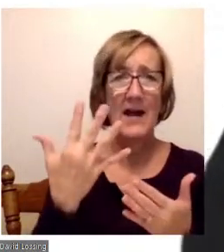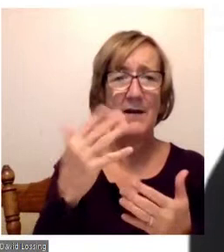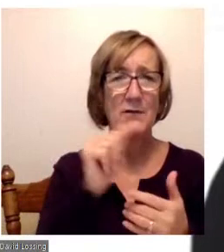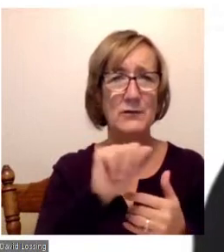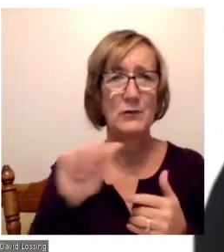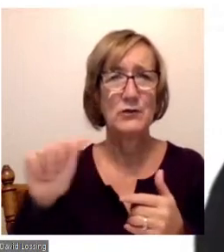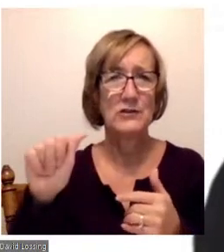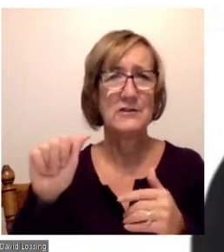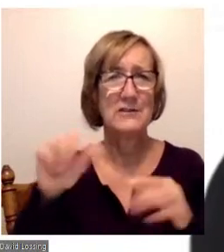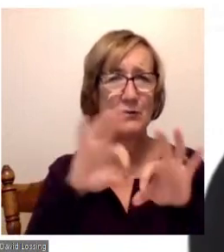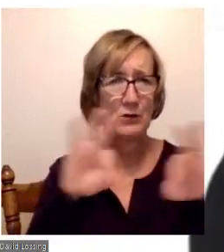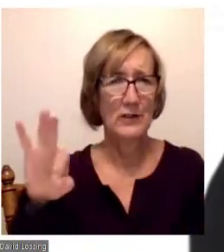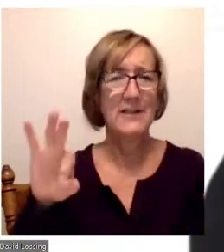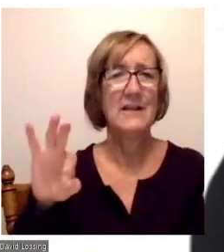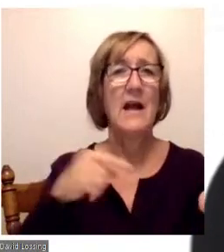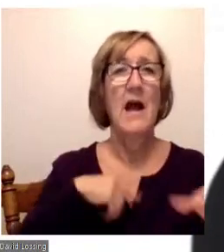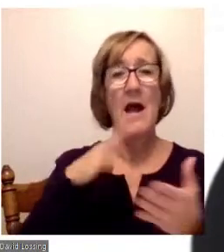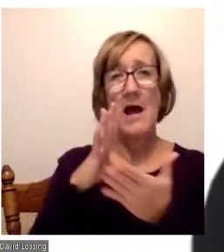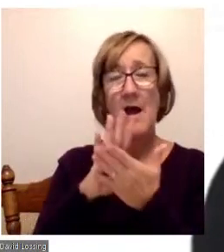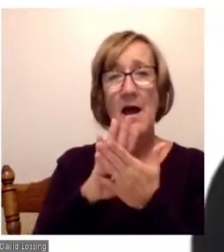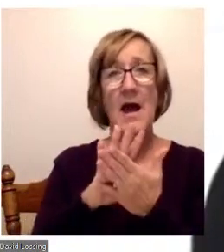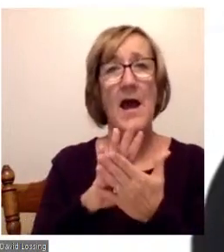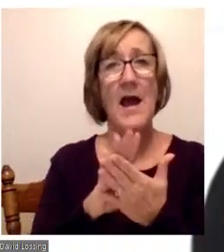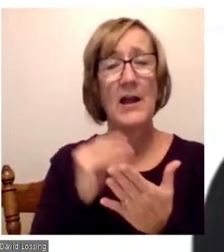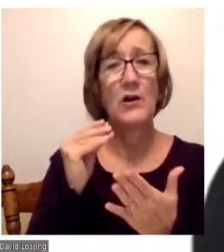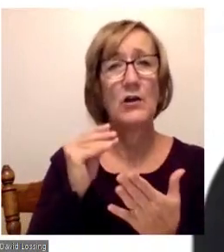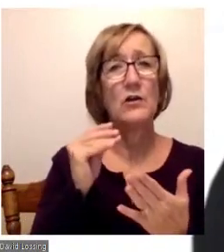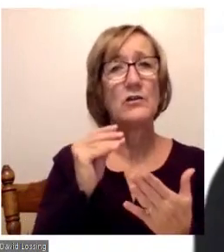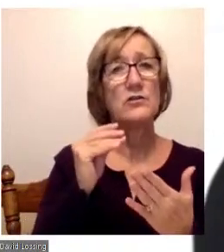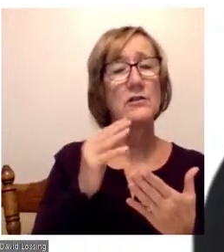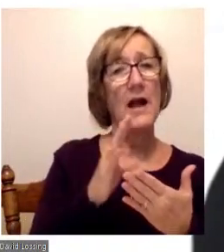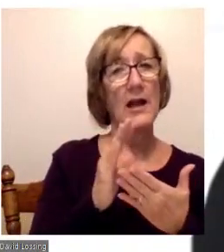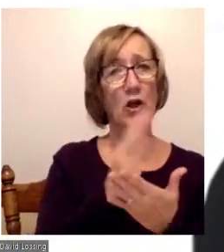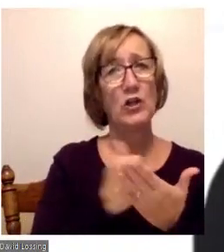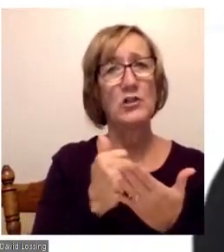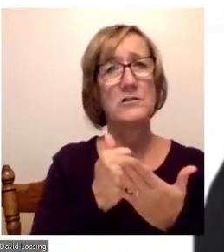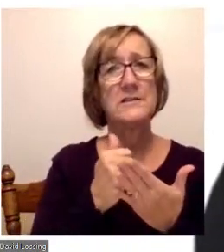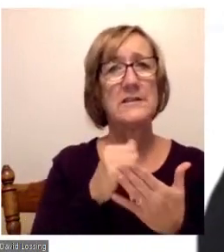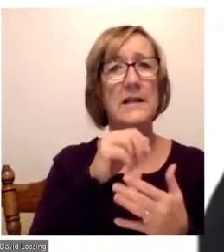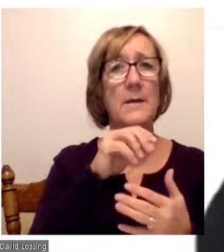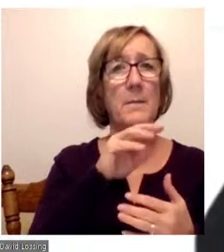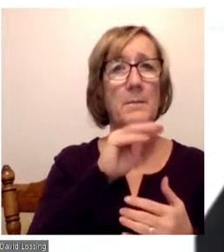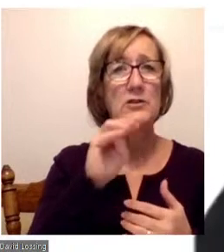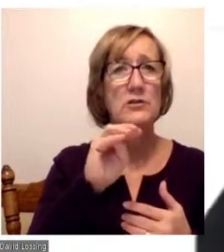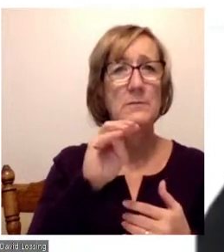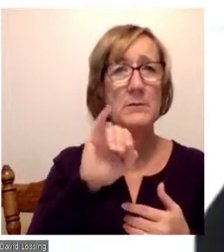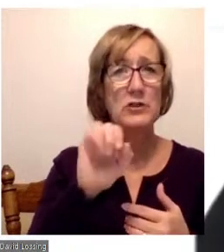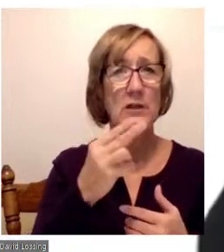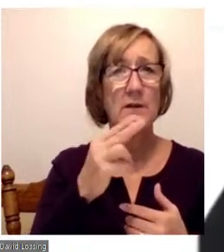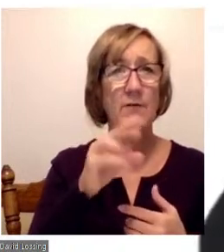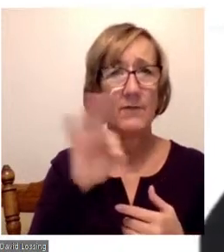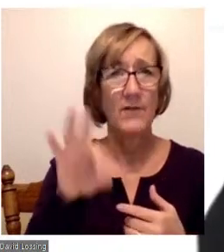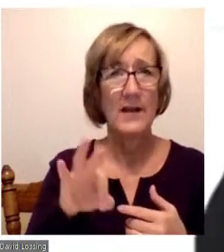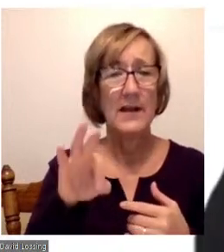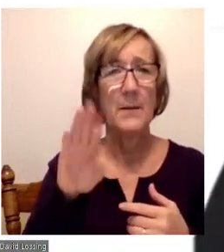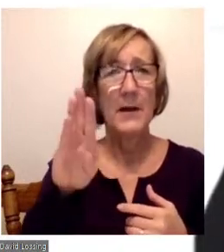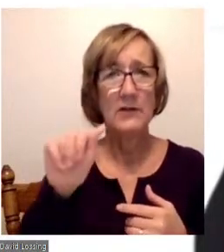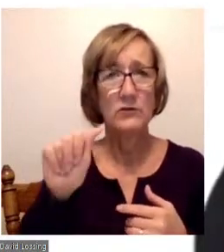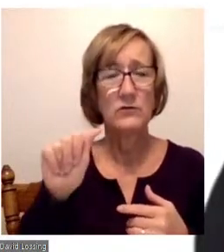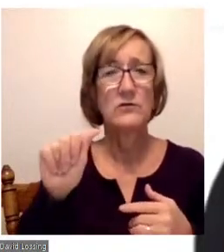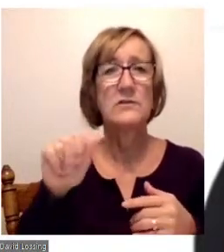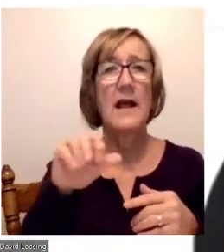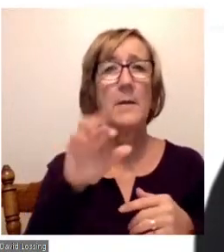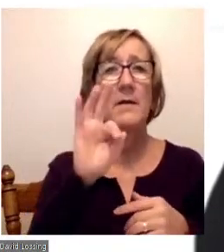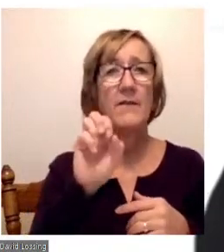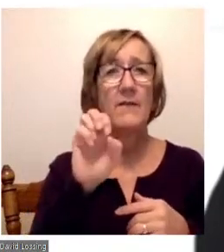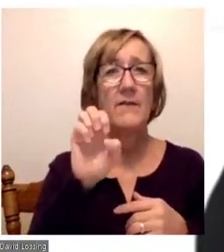I've earned a bachelor's, master's, and an education specialist degree from the University of Michigan, Flint. I'm a fellow of the Michigan